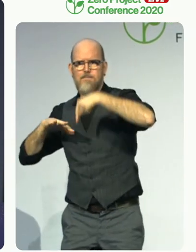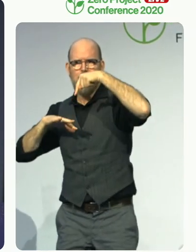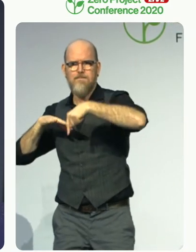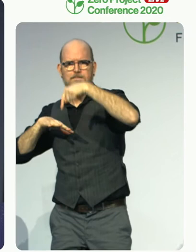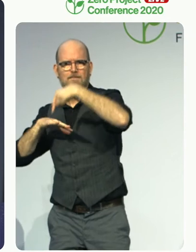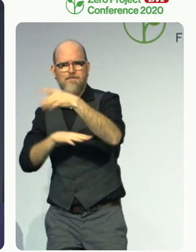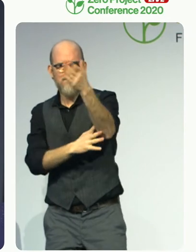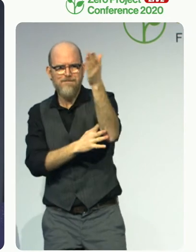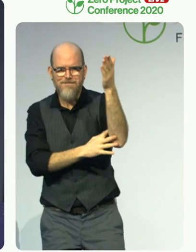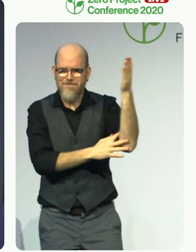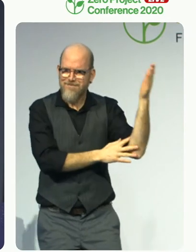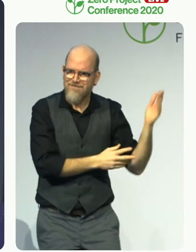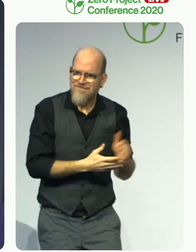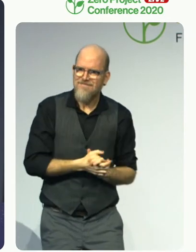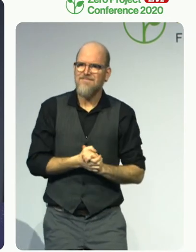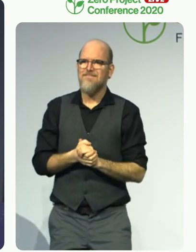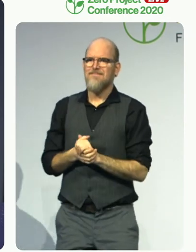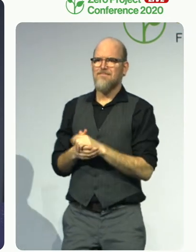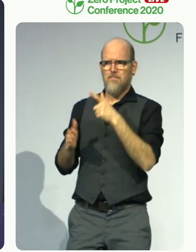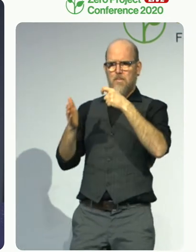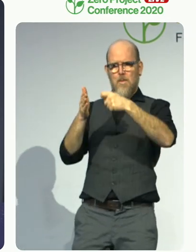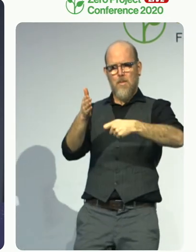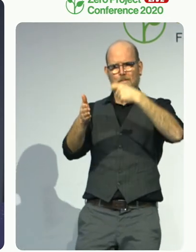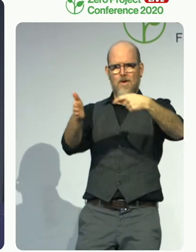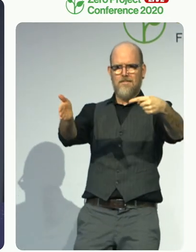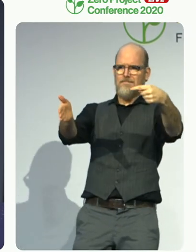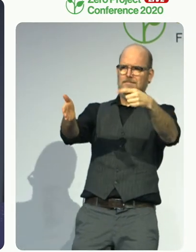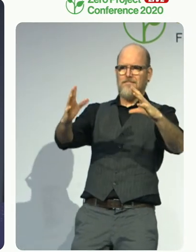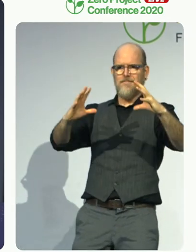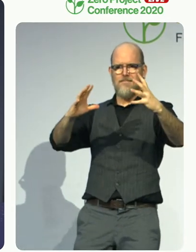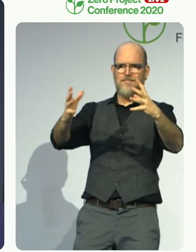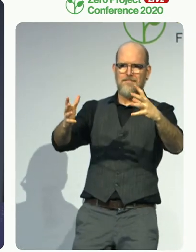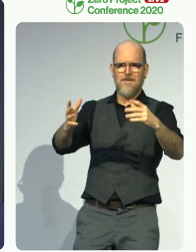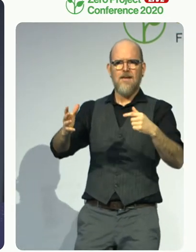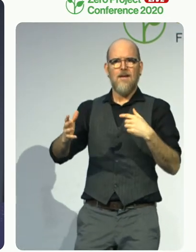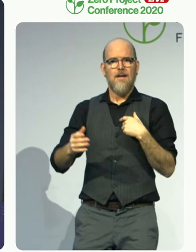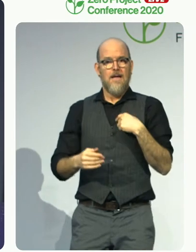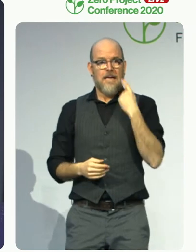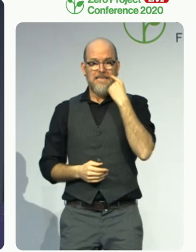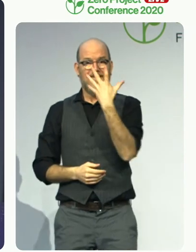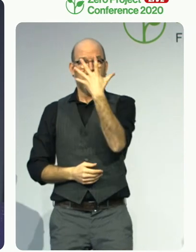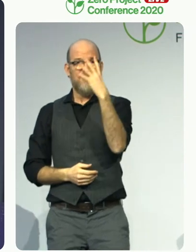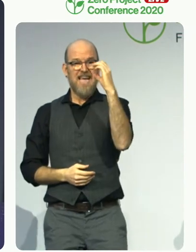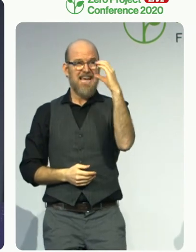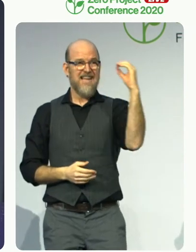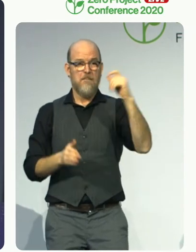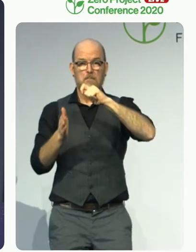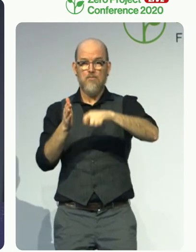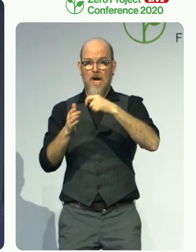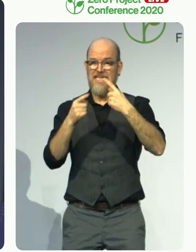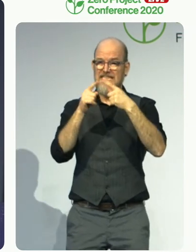is amazing. You have to be aware that Caroline is not just the